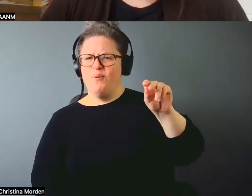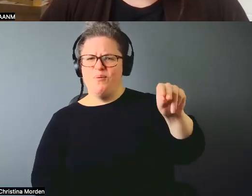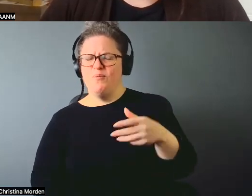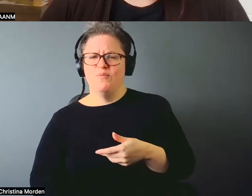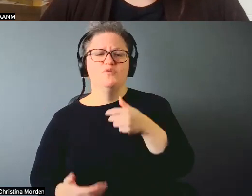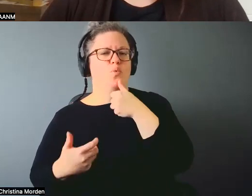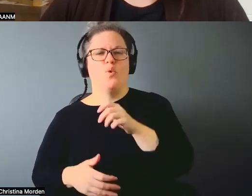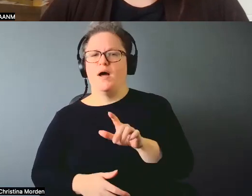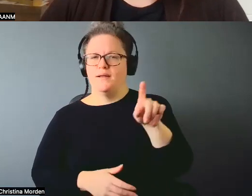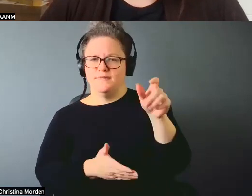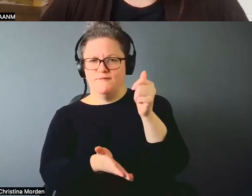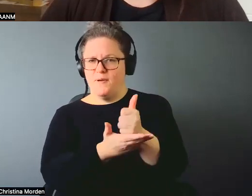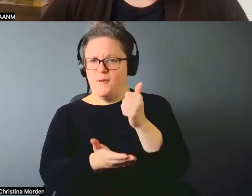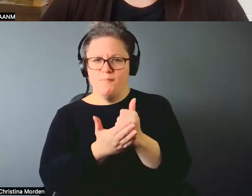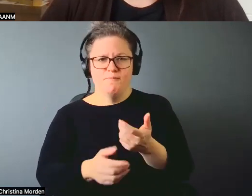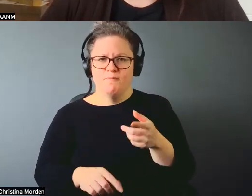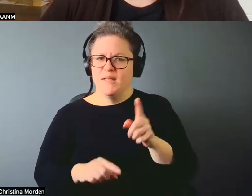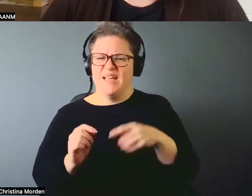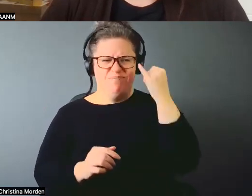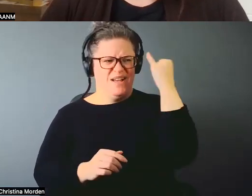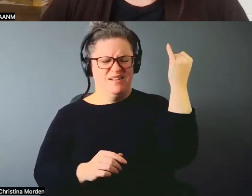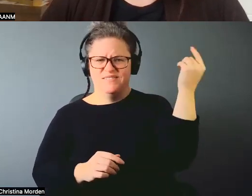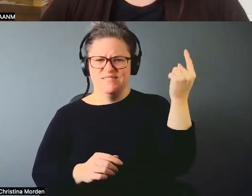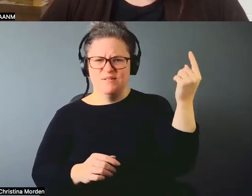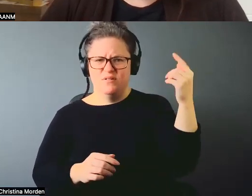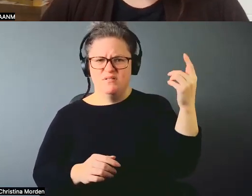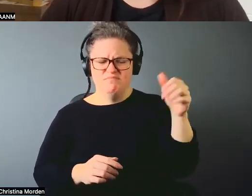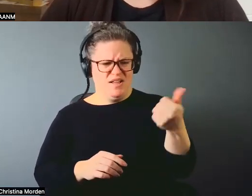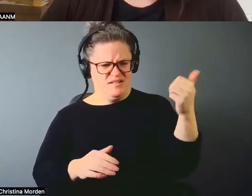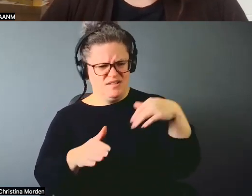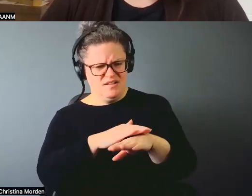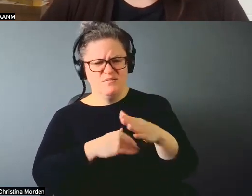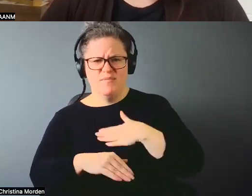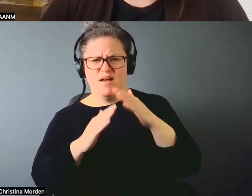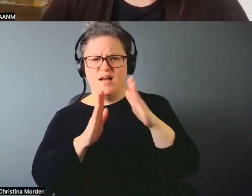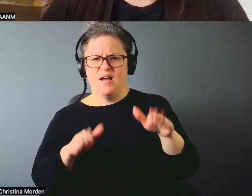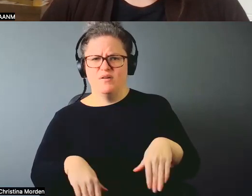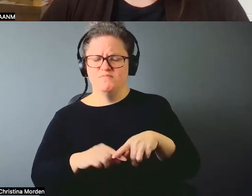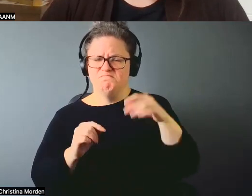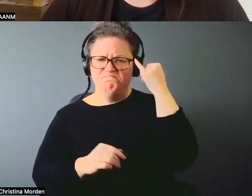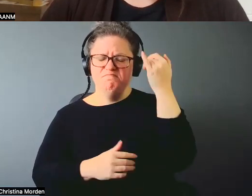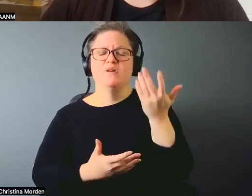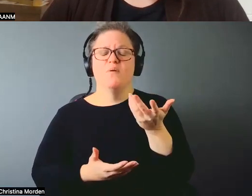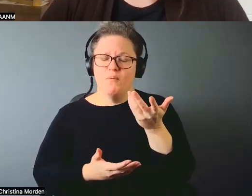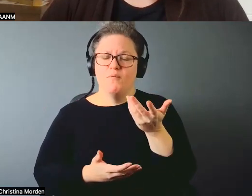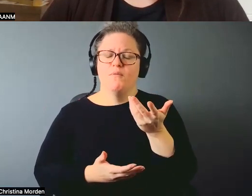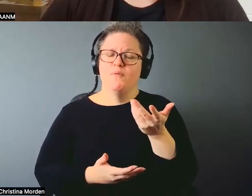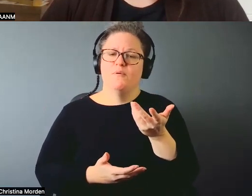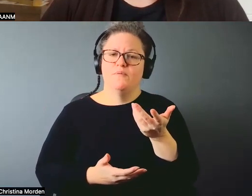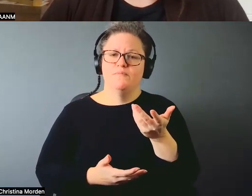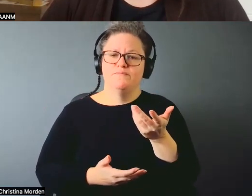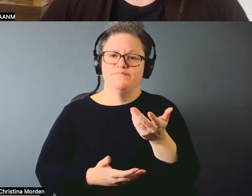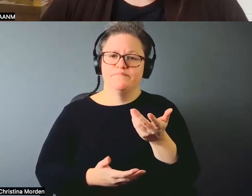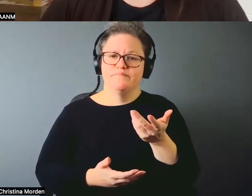for help. They they can't even imagine somebody coming into their house. You know, and for me, those are all barriers